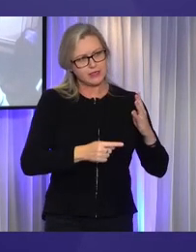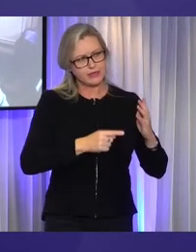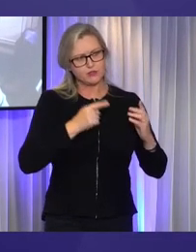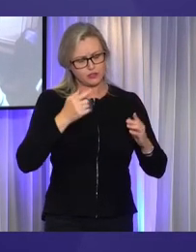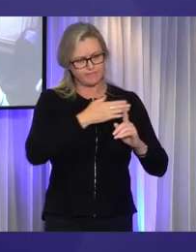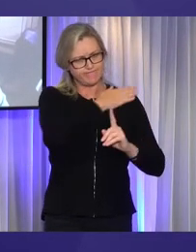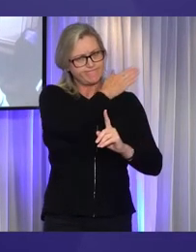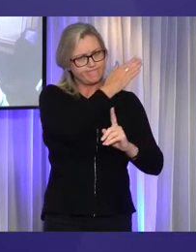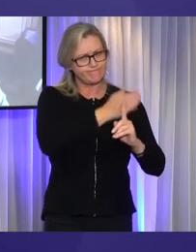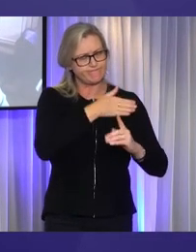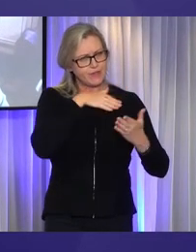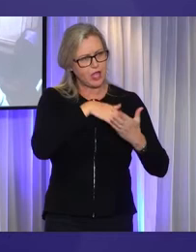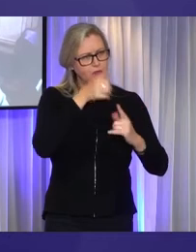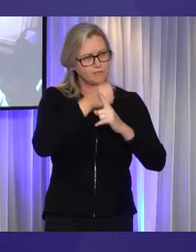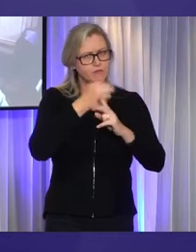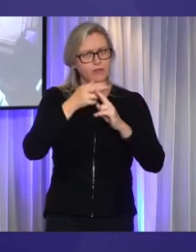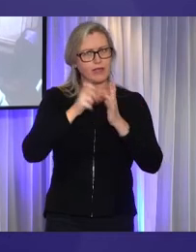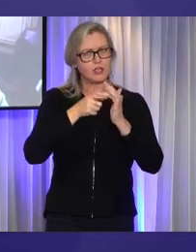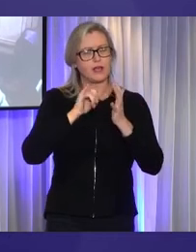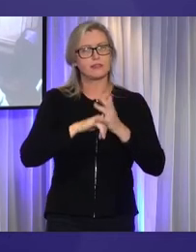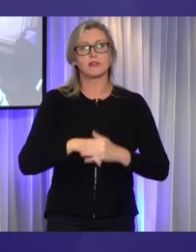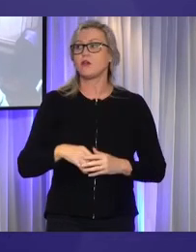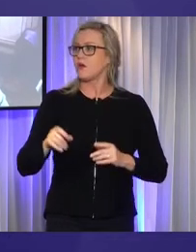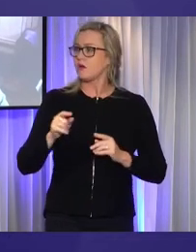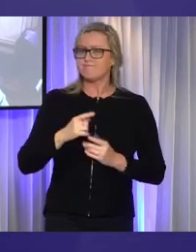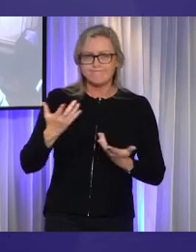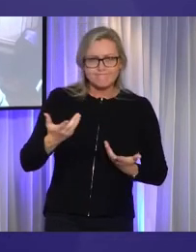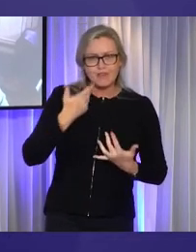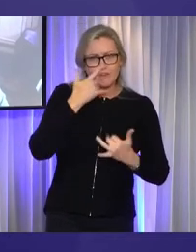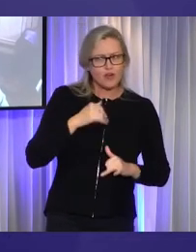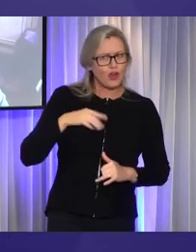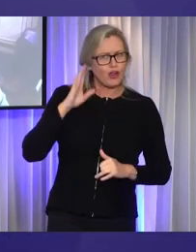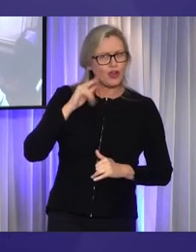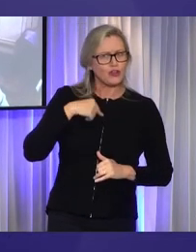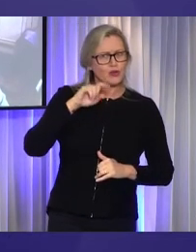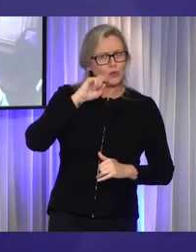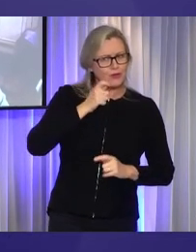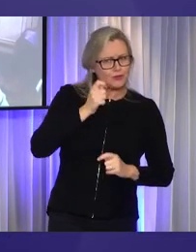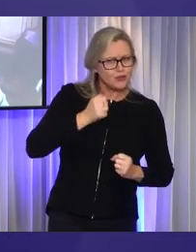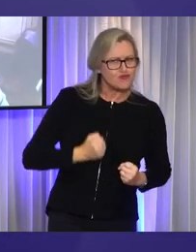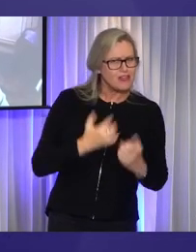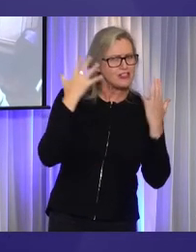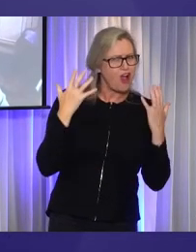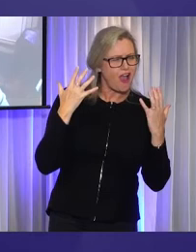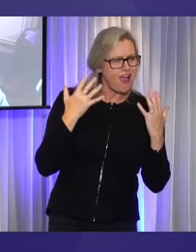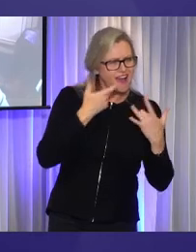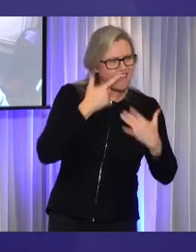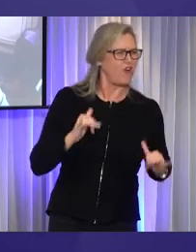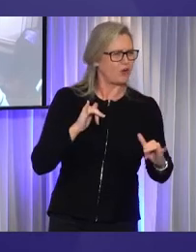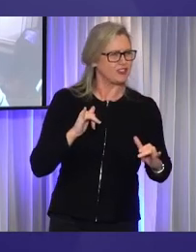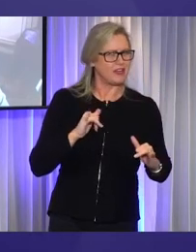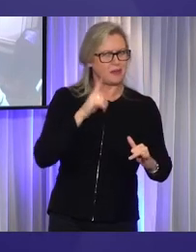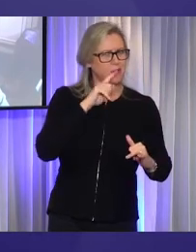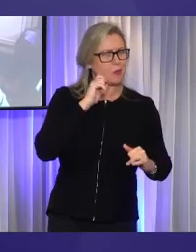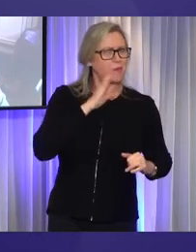career. you. Sadly, it's been suggested to me, Kerri, that you're looking to transition to retirement, which is unfortunate for people with disability,